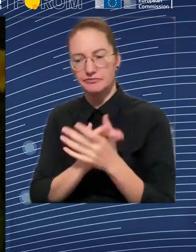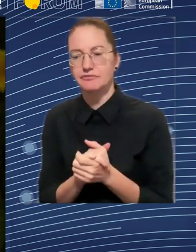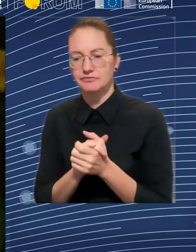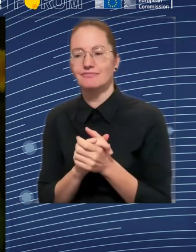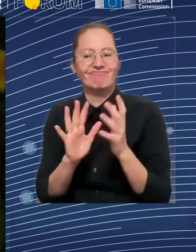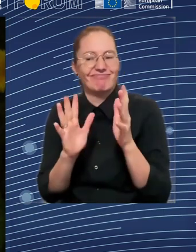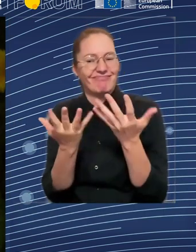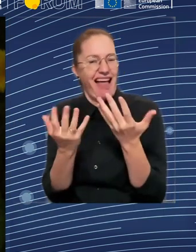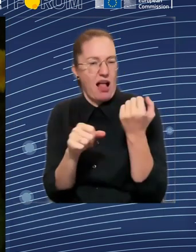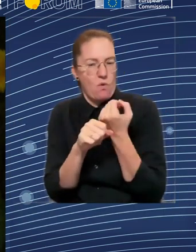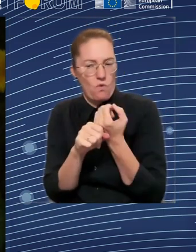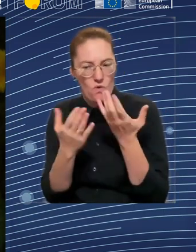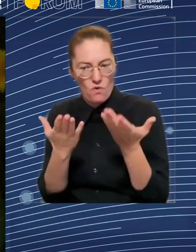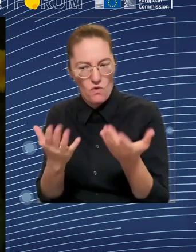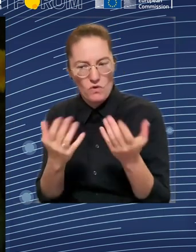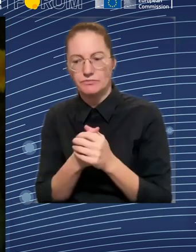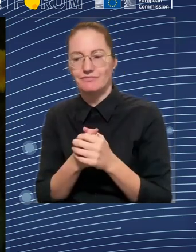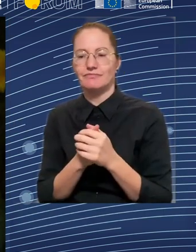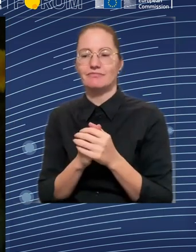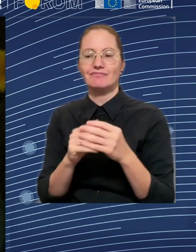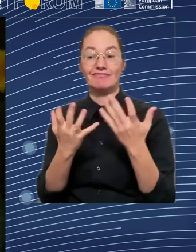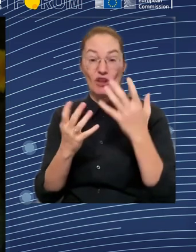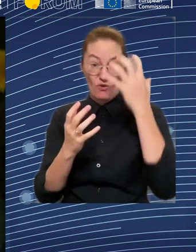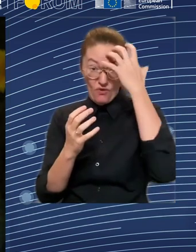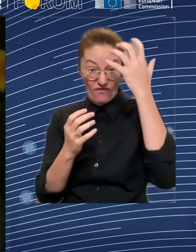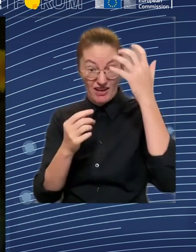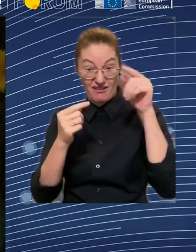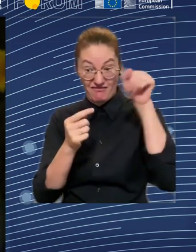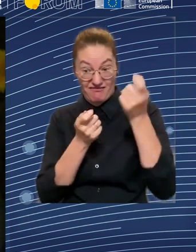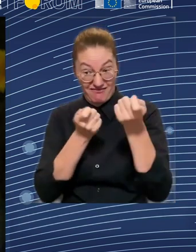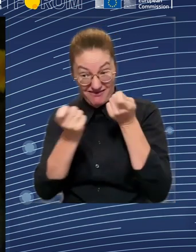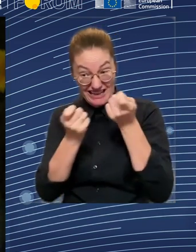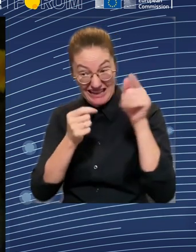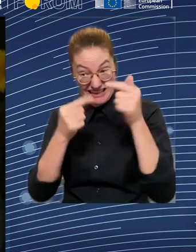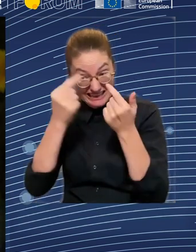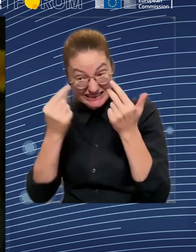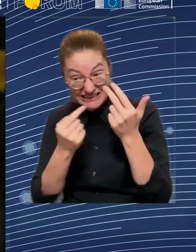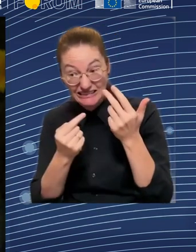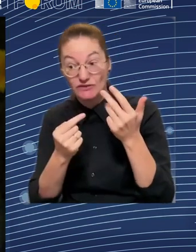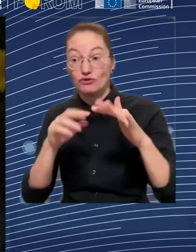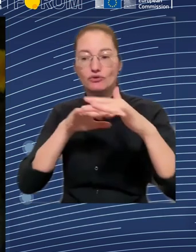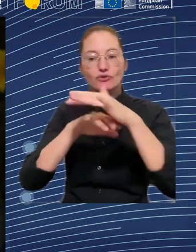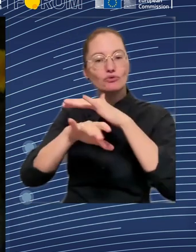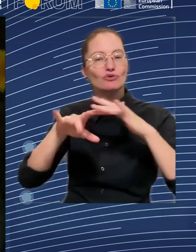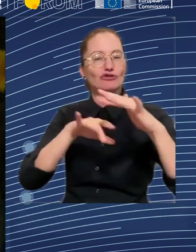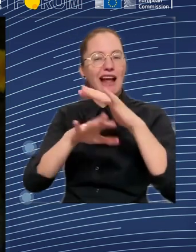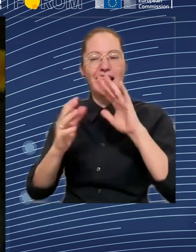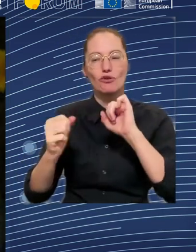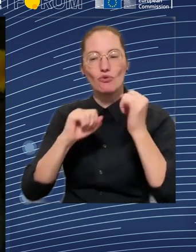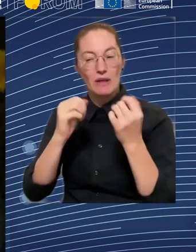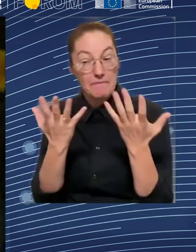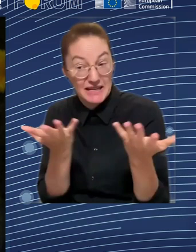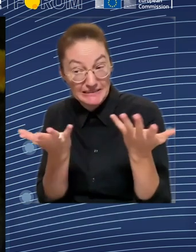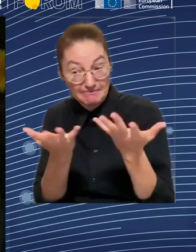at the top of the pyramid will not affect and will not reach the people that are to be